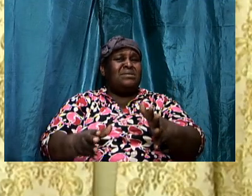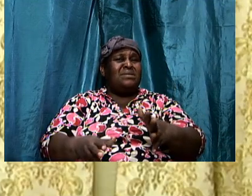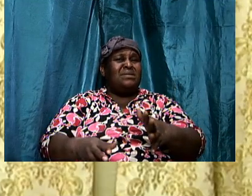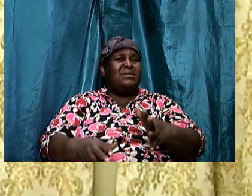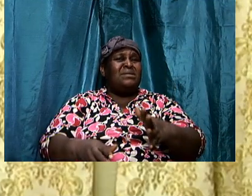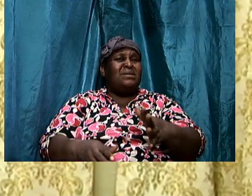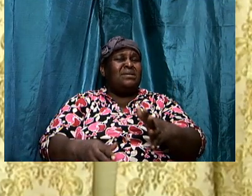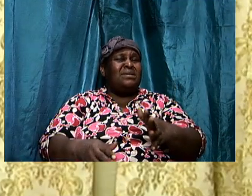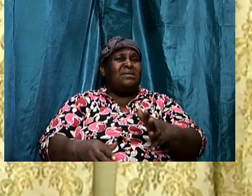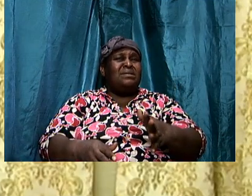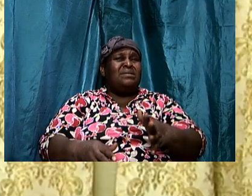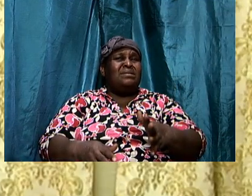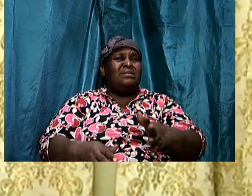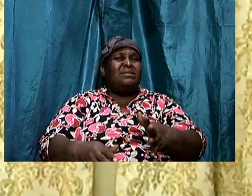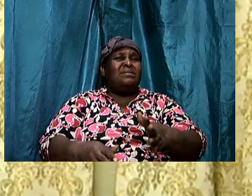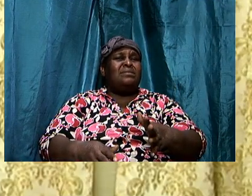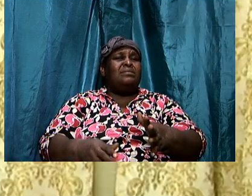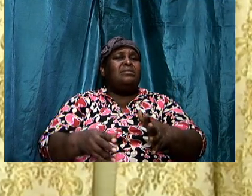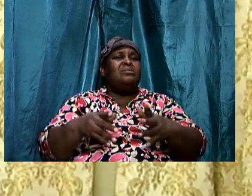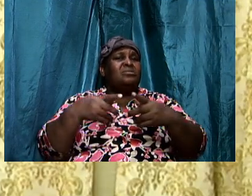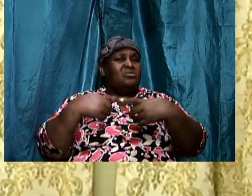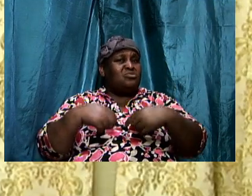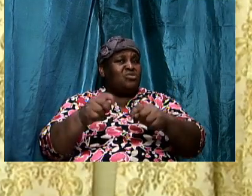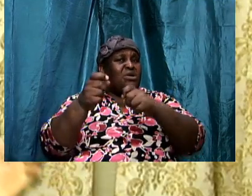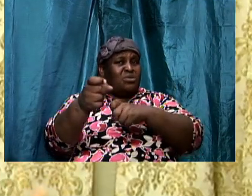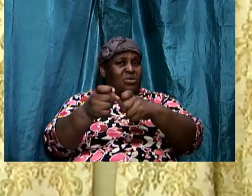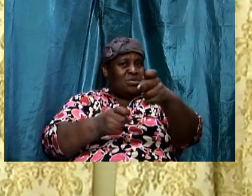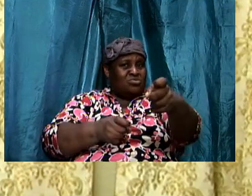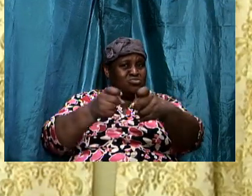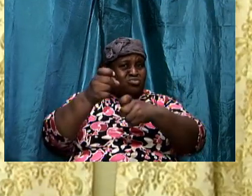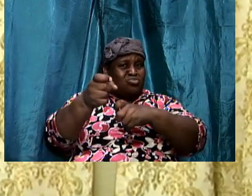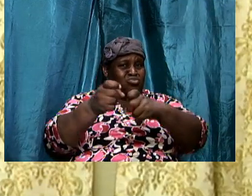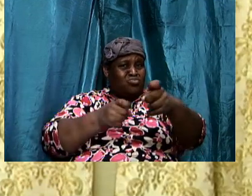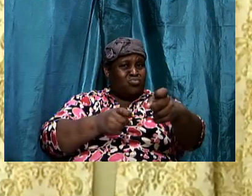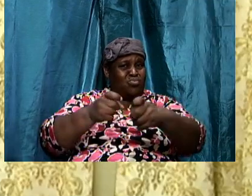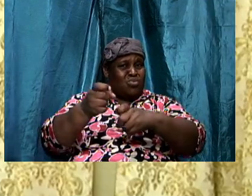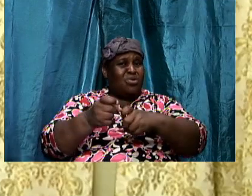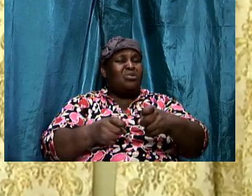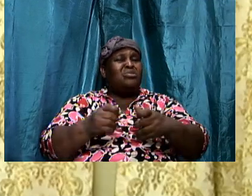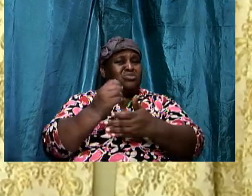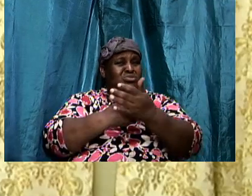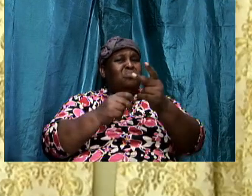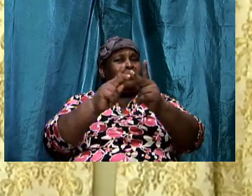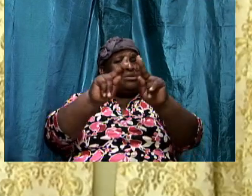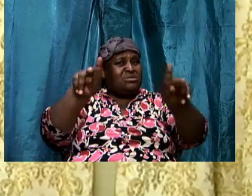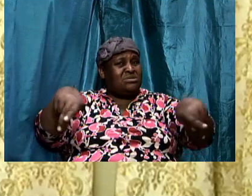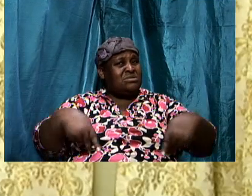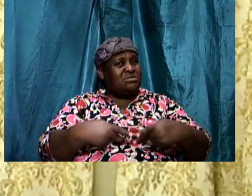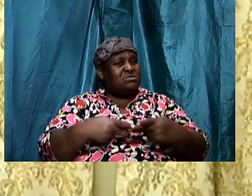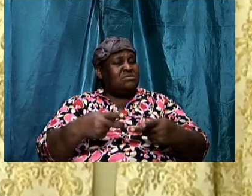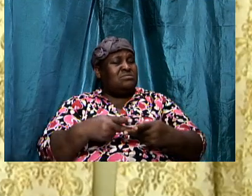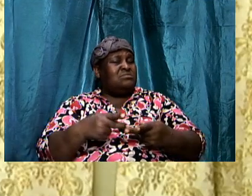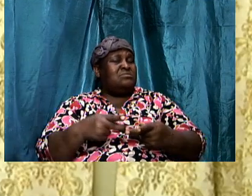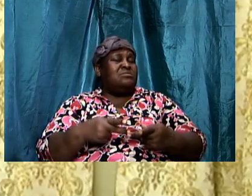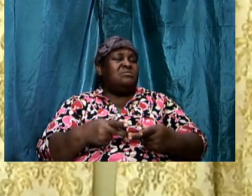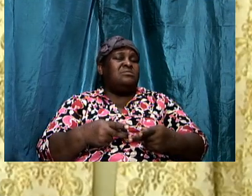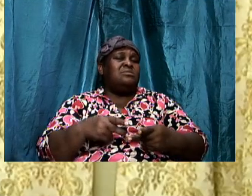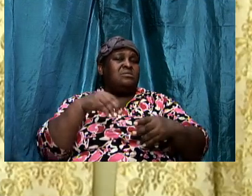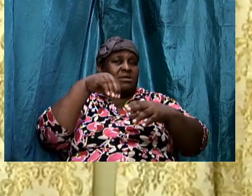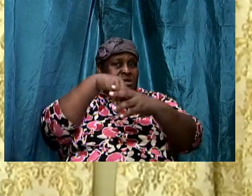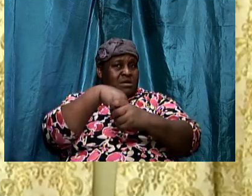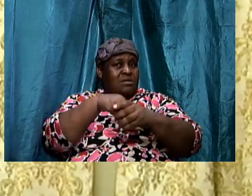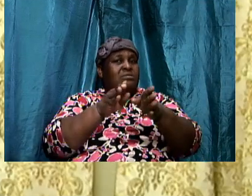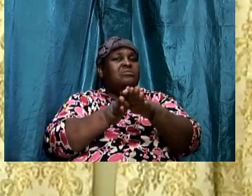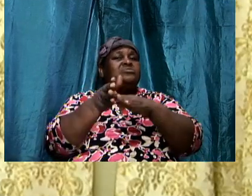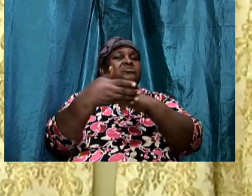trying to take over certain grounds and so forth in Jamaica